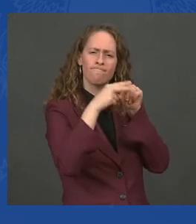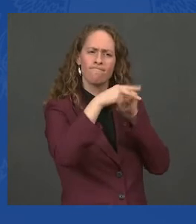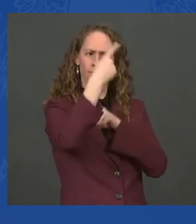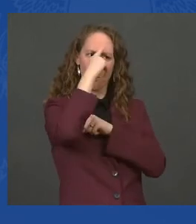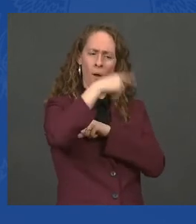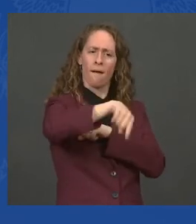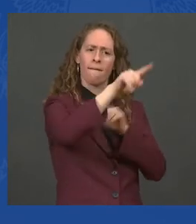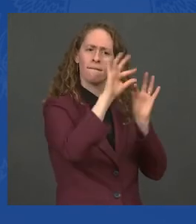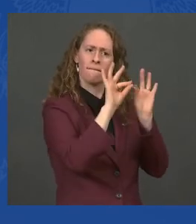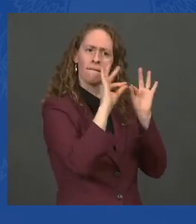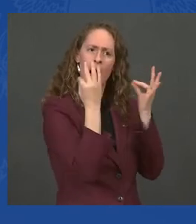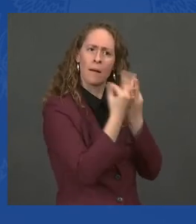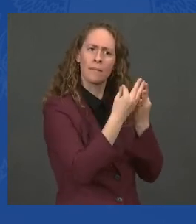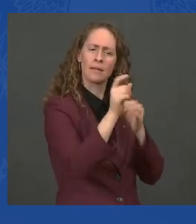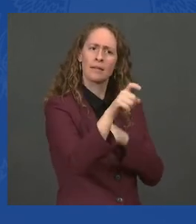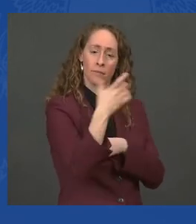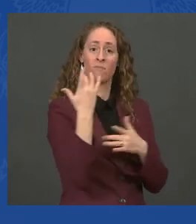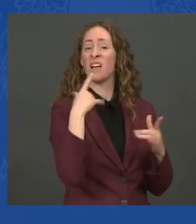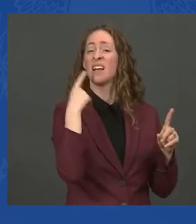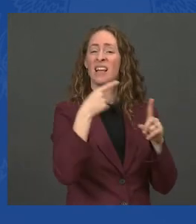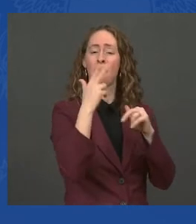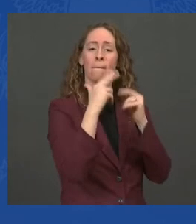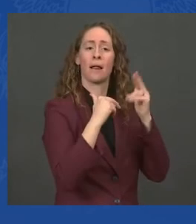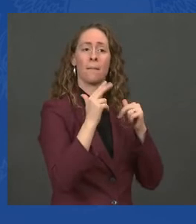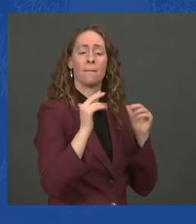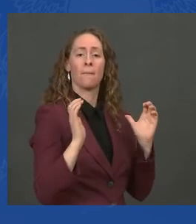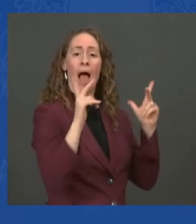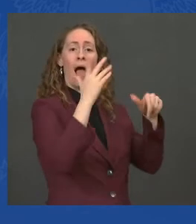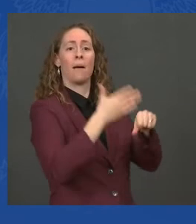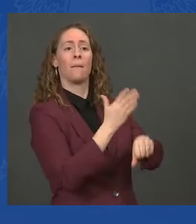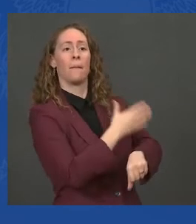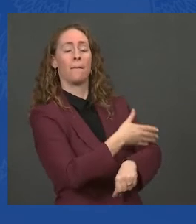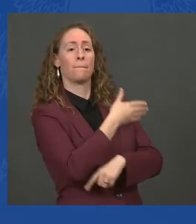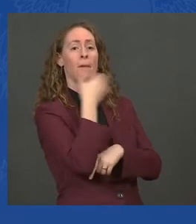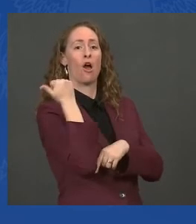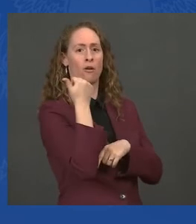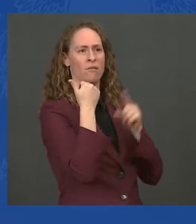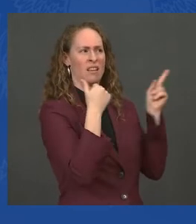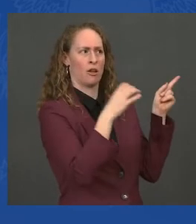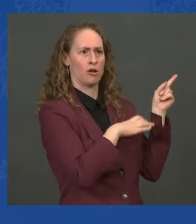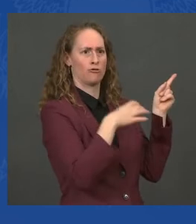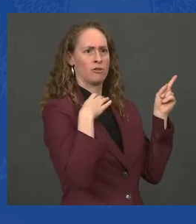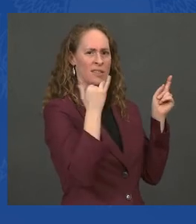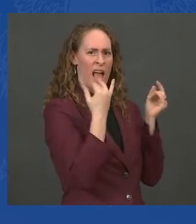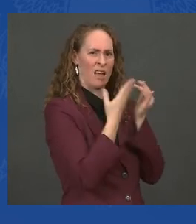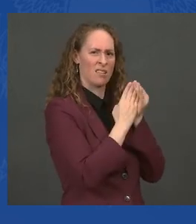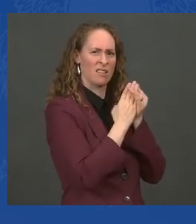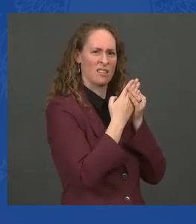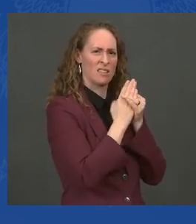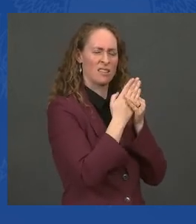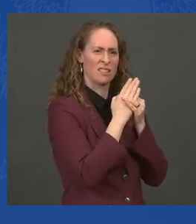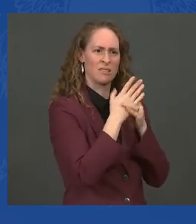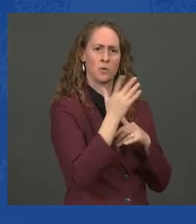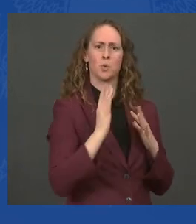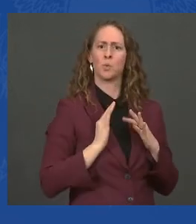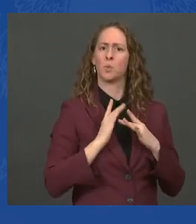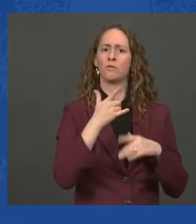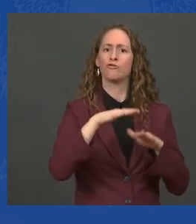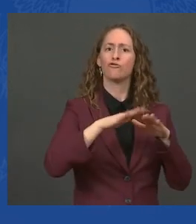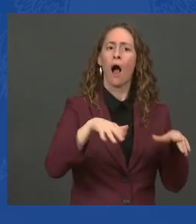costs for child care, elder care, housing, college, health care, and prescription drugs.